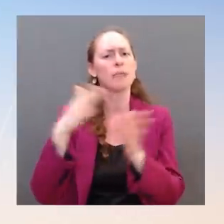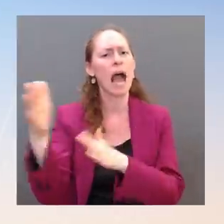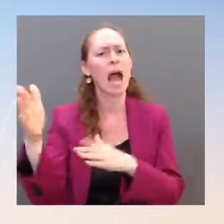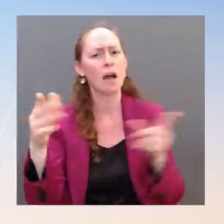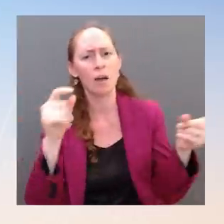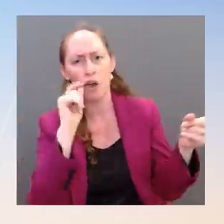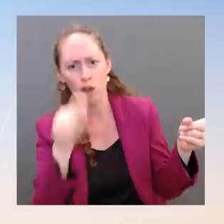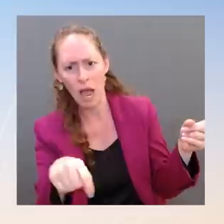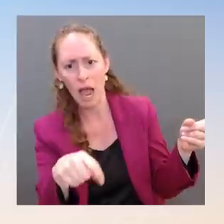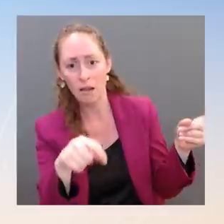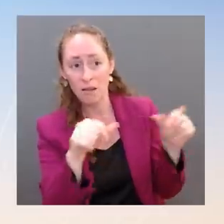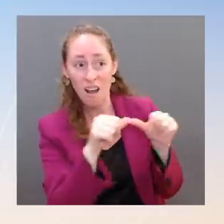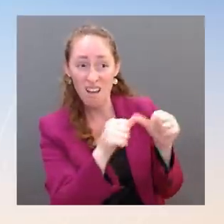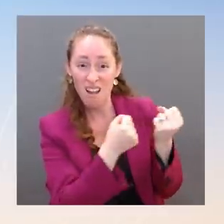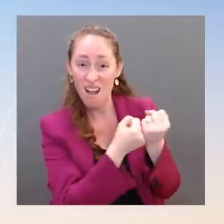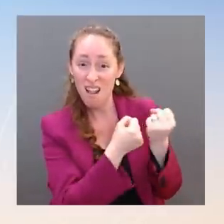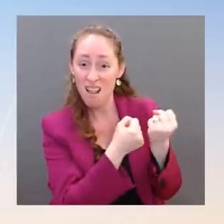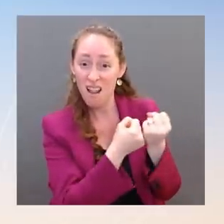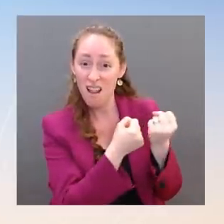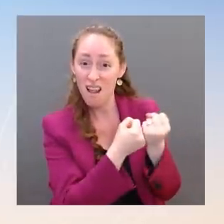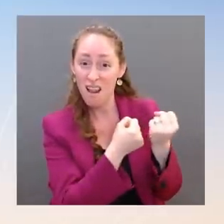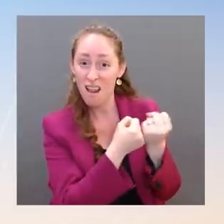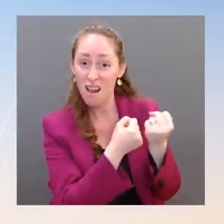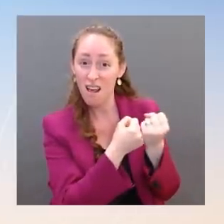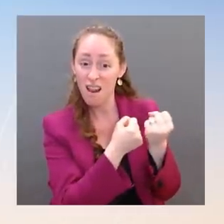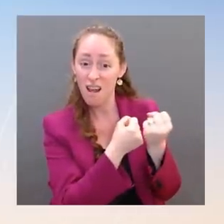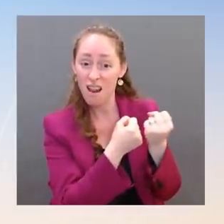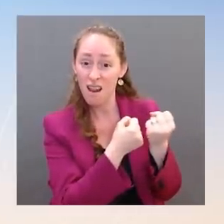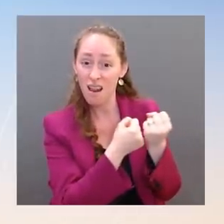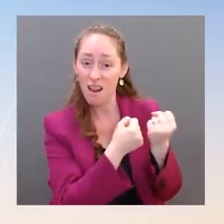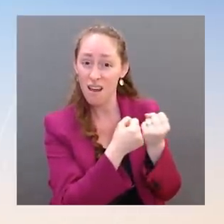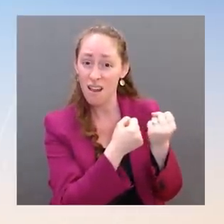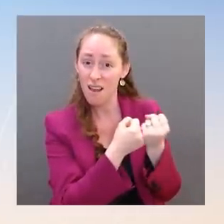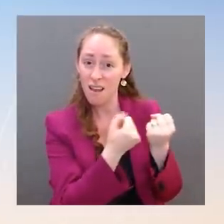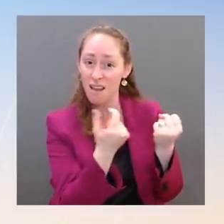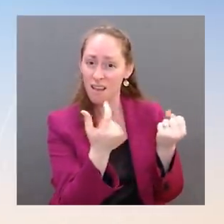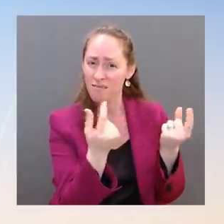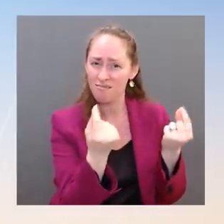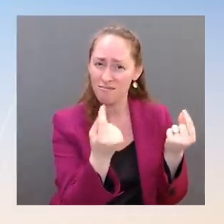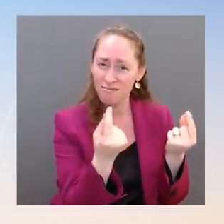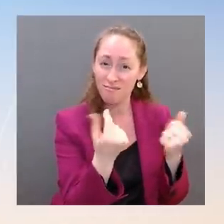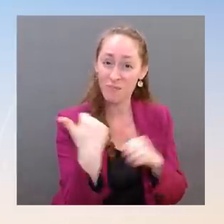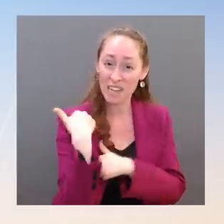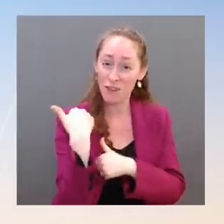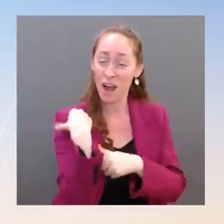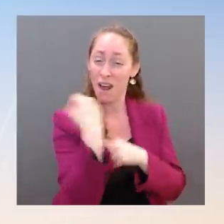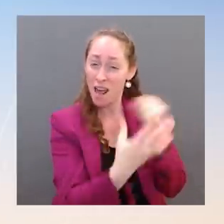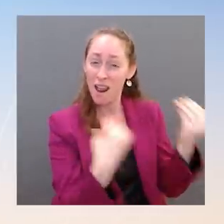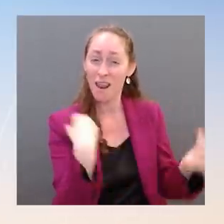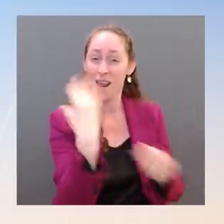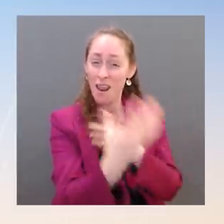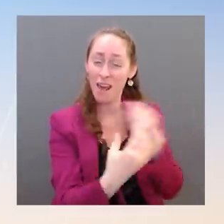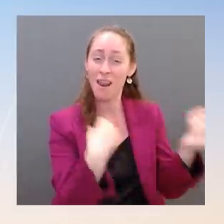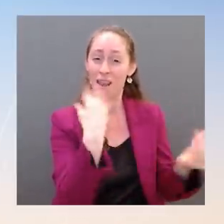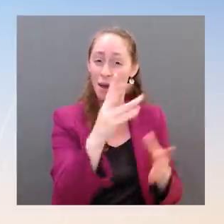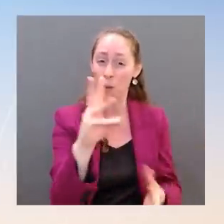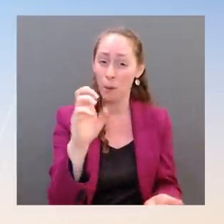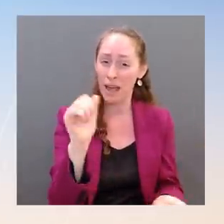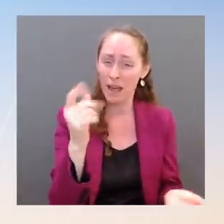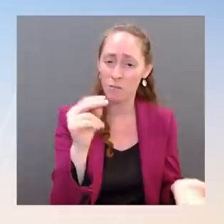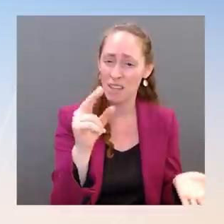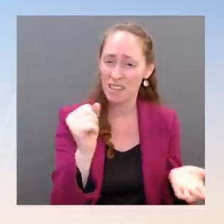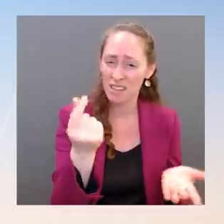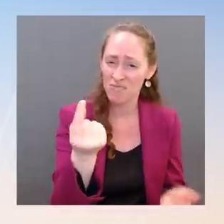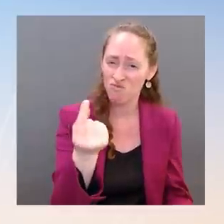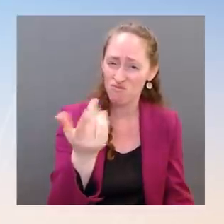long term? Ms. Well, as you know, there is a supplemental — there is a funding — a